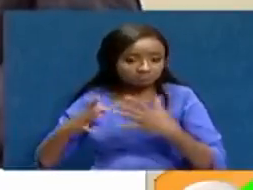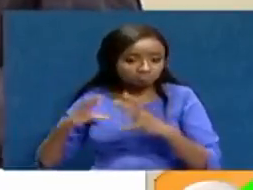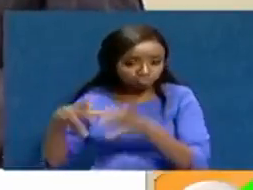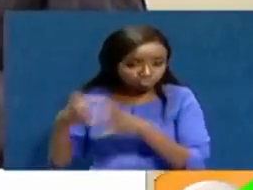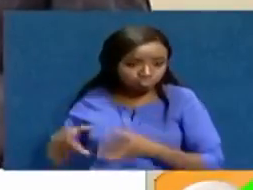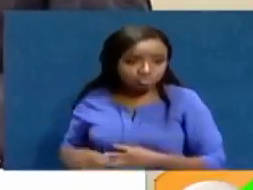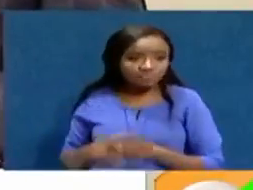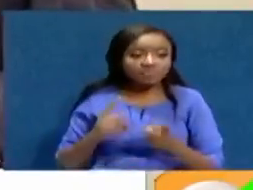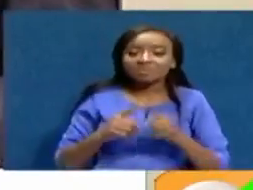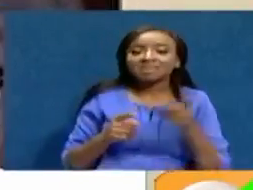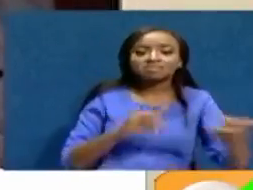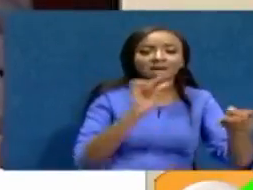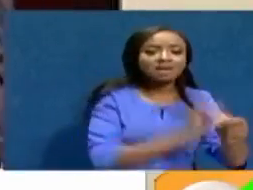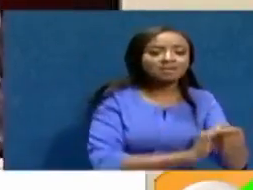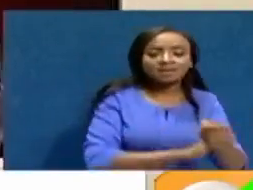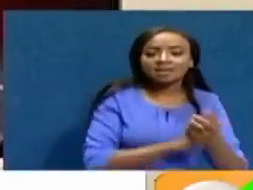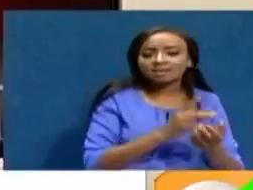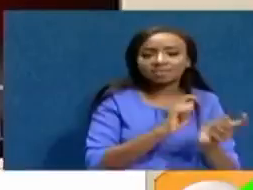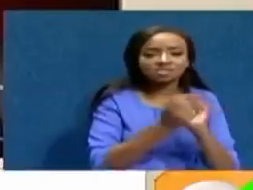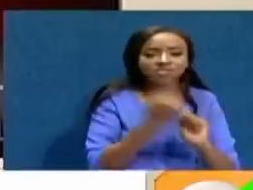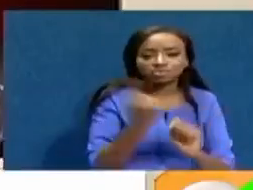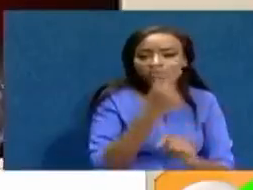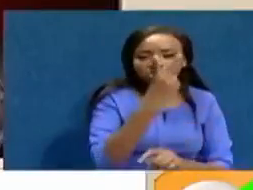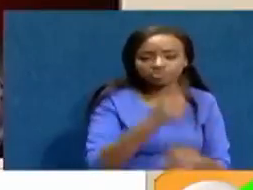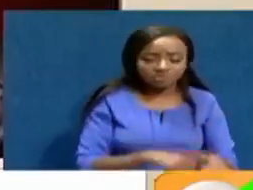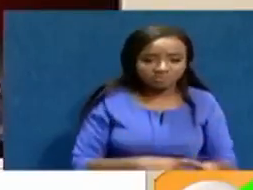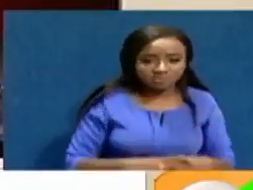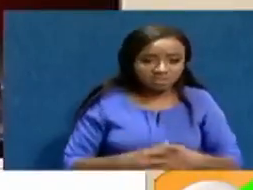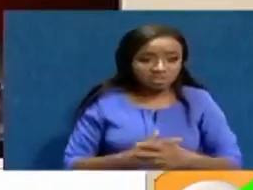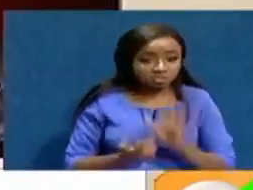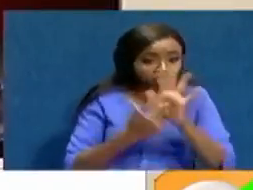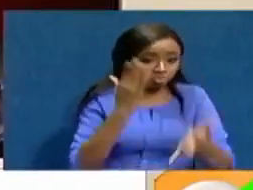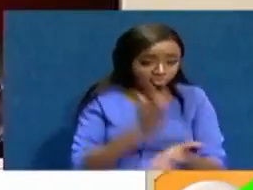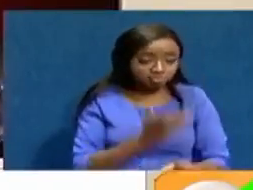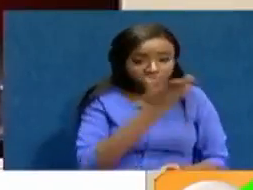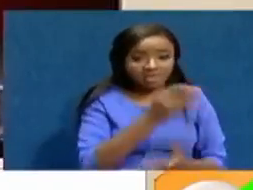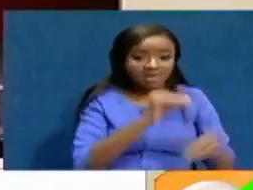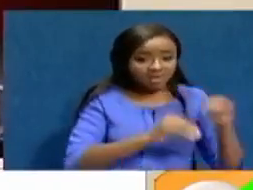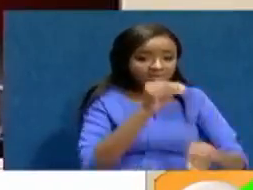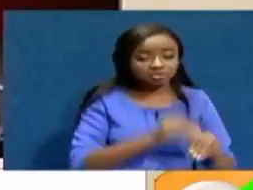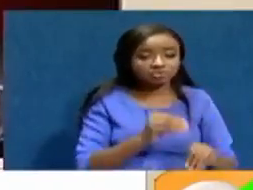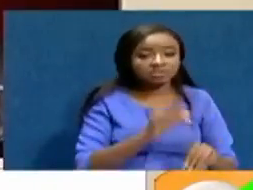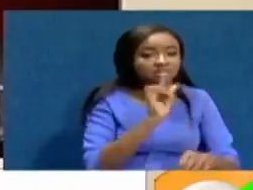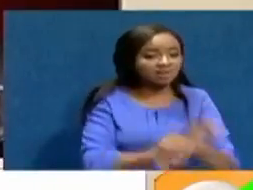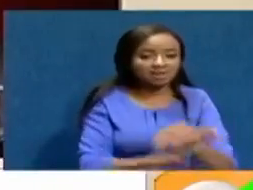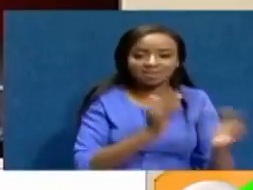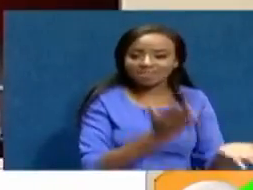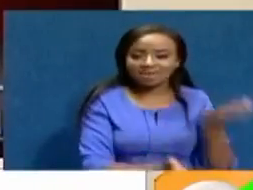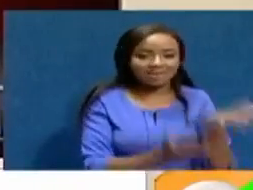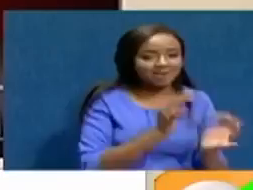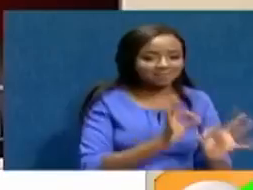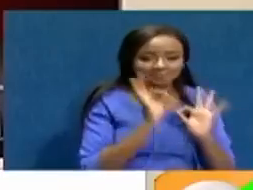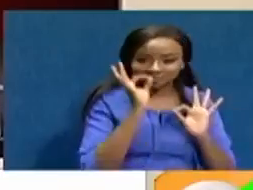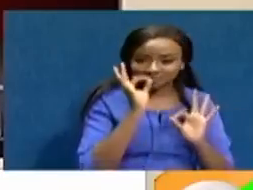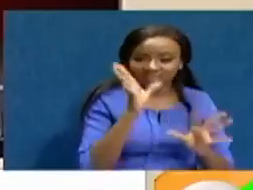twice or three times only. And that speaks to the stability of electoral democracy in Ghana. It really does. And